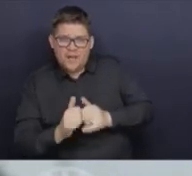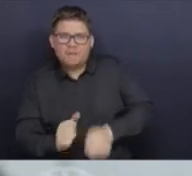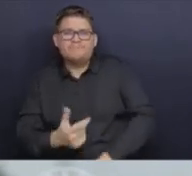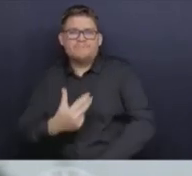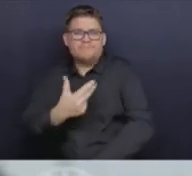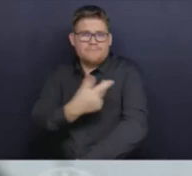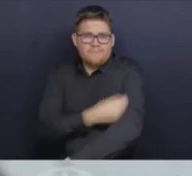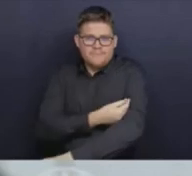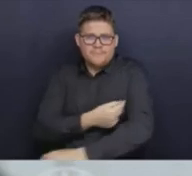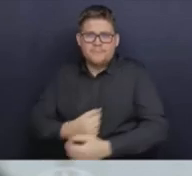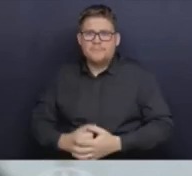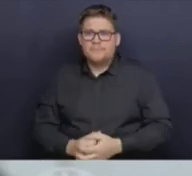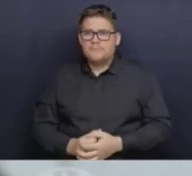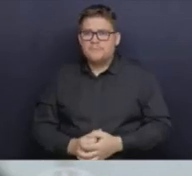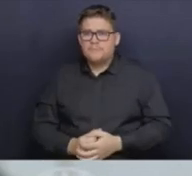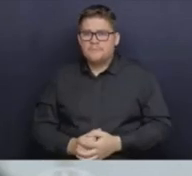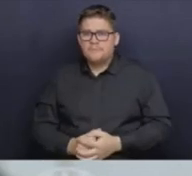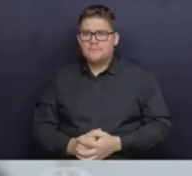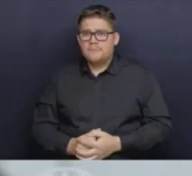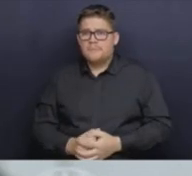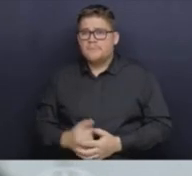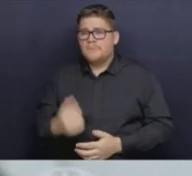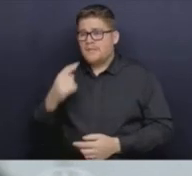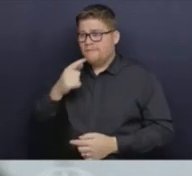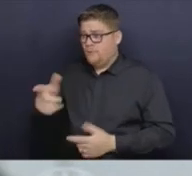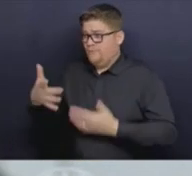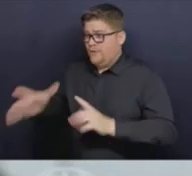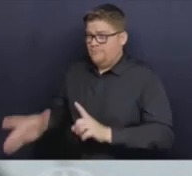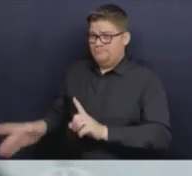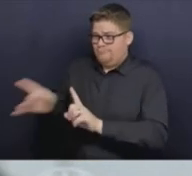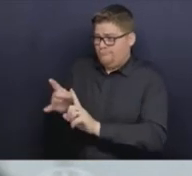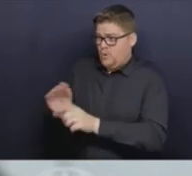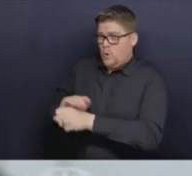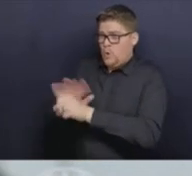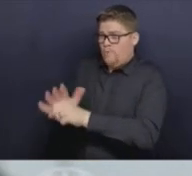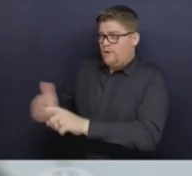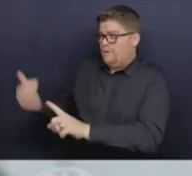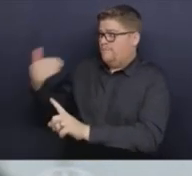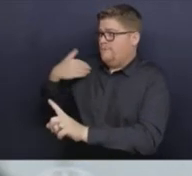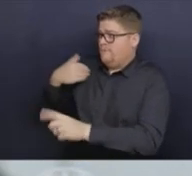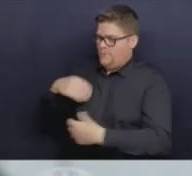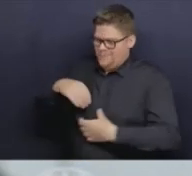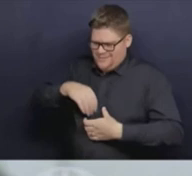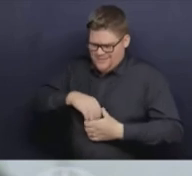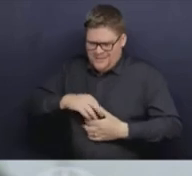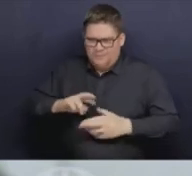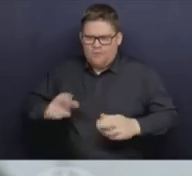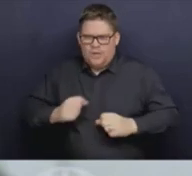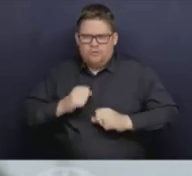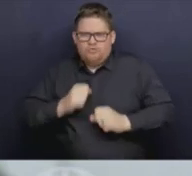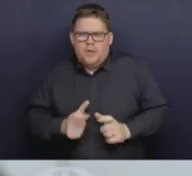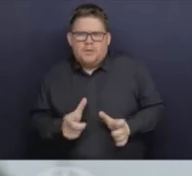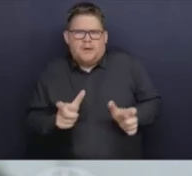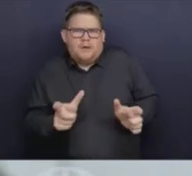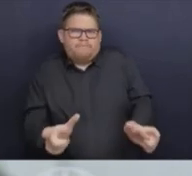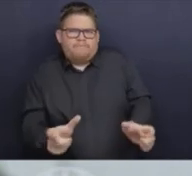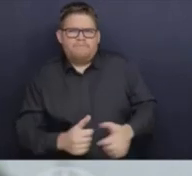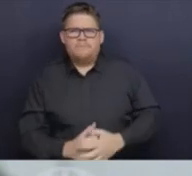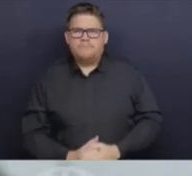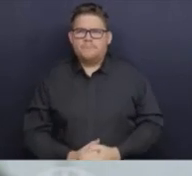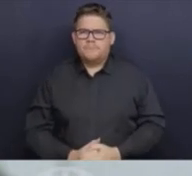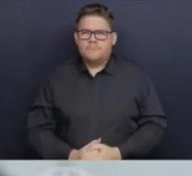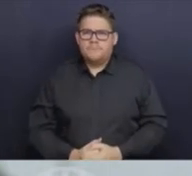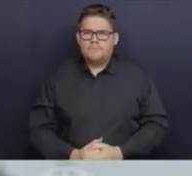and infection-induced immunity means we have strong defenses as a community across this province.